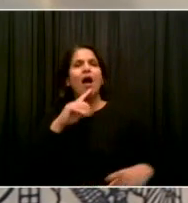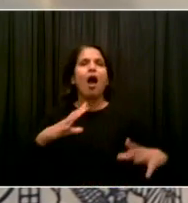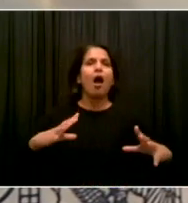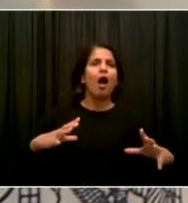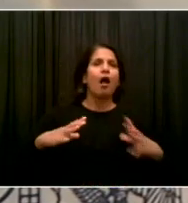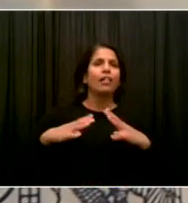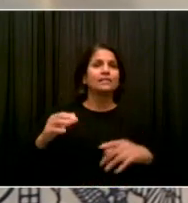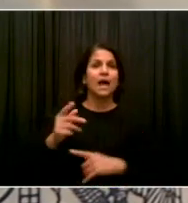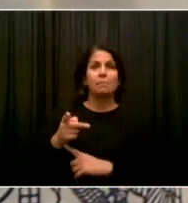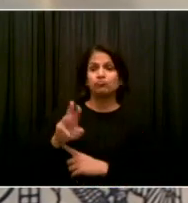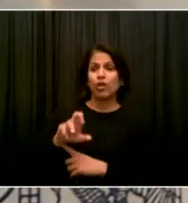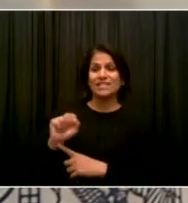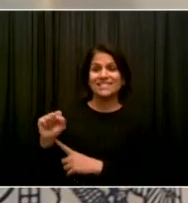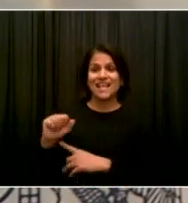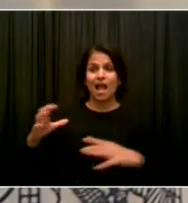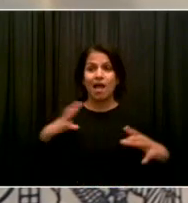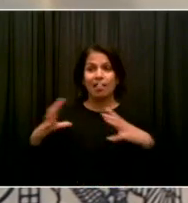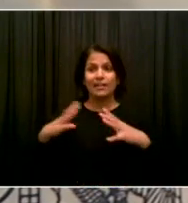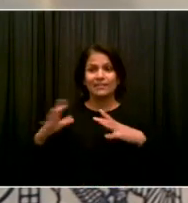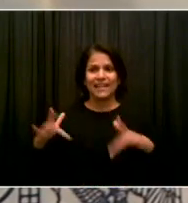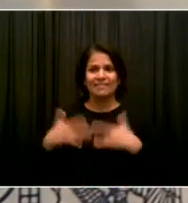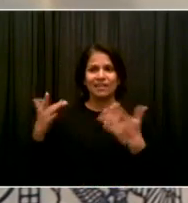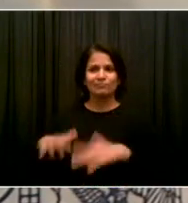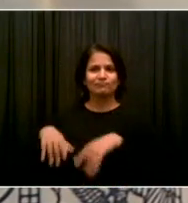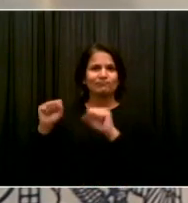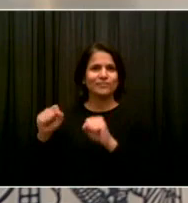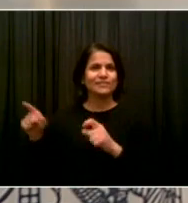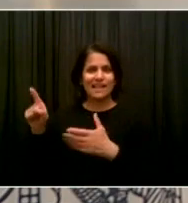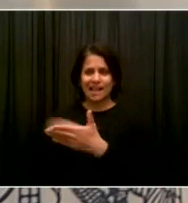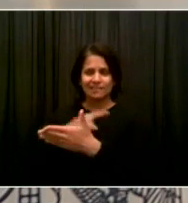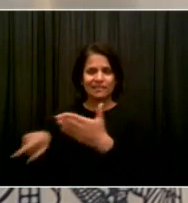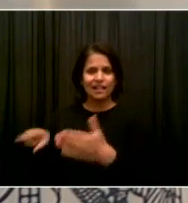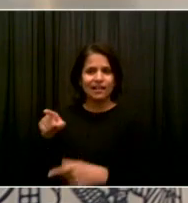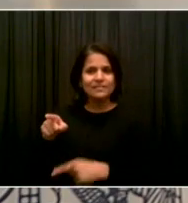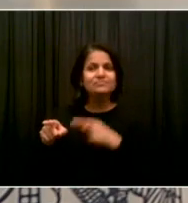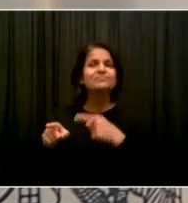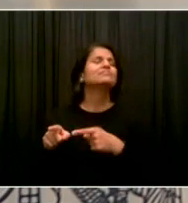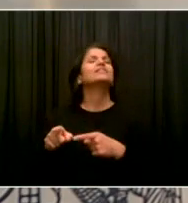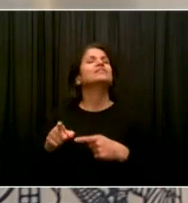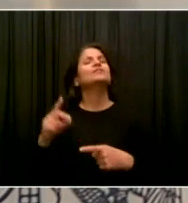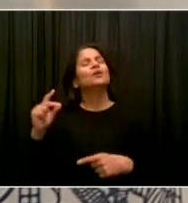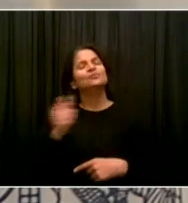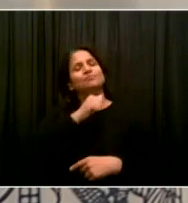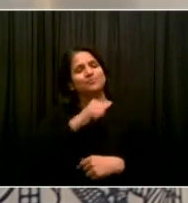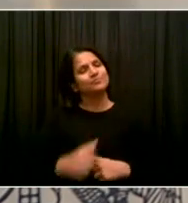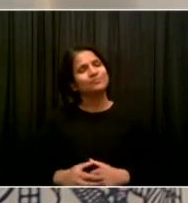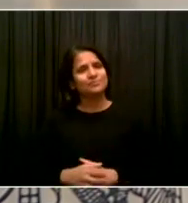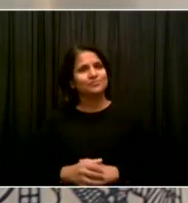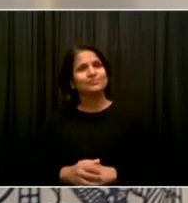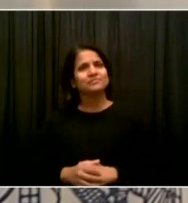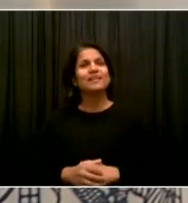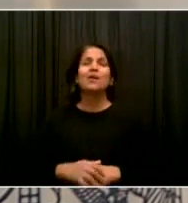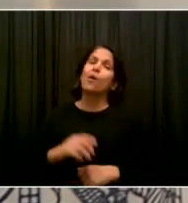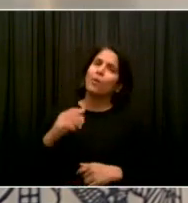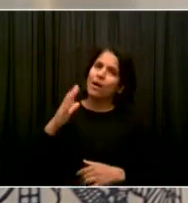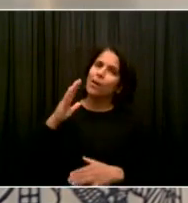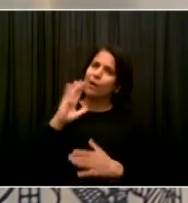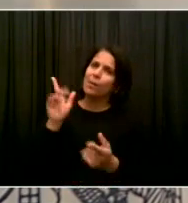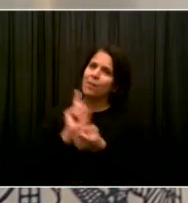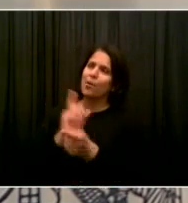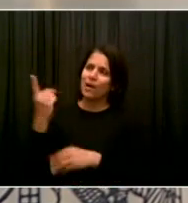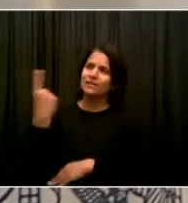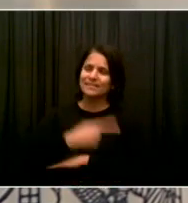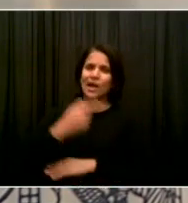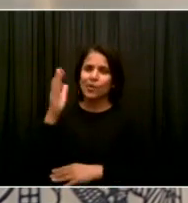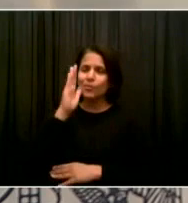shall meet again. I look forward onto the questions. Can you